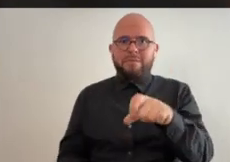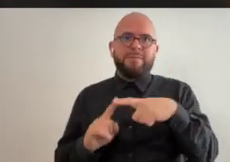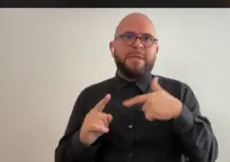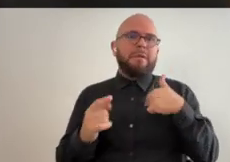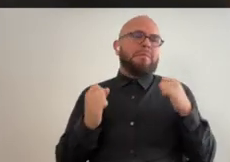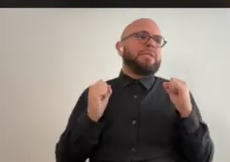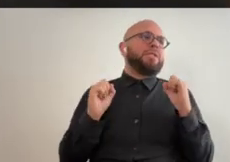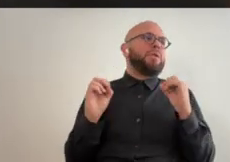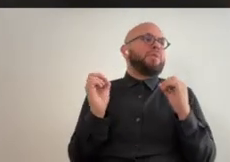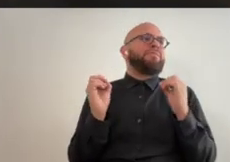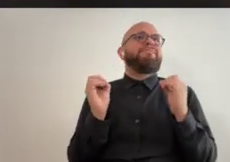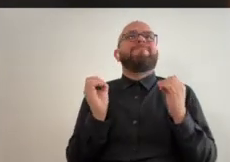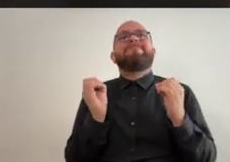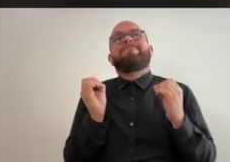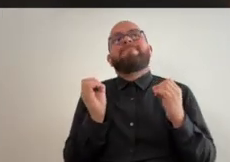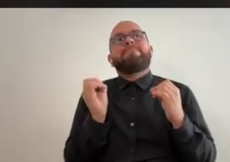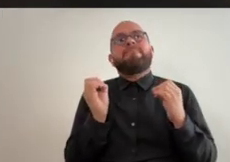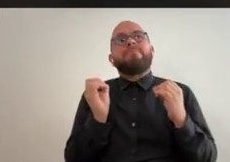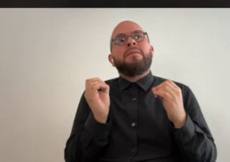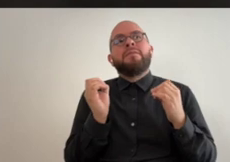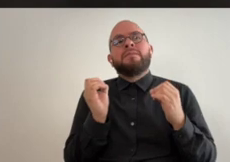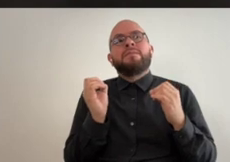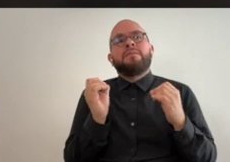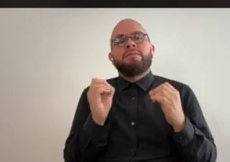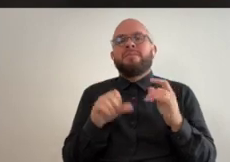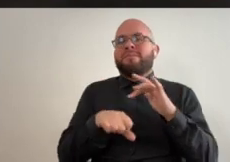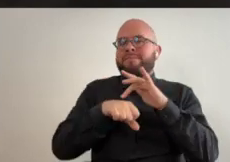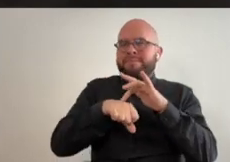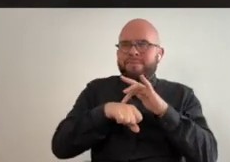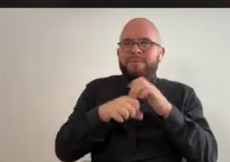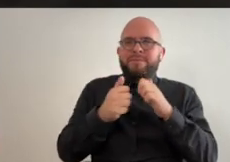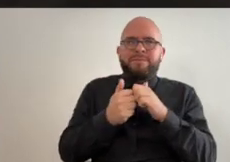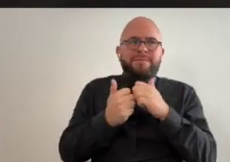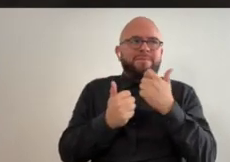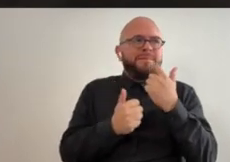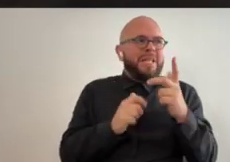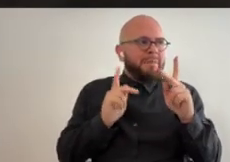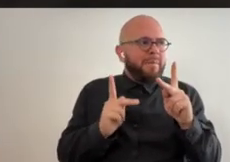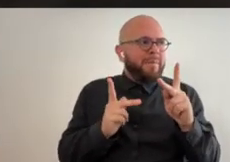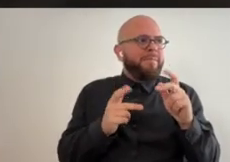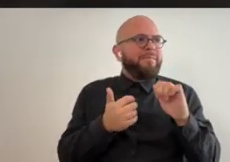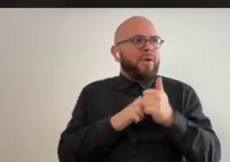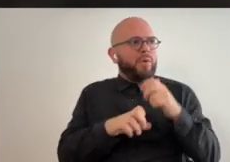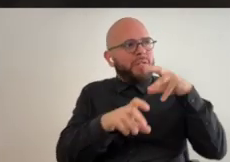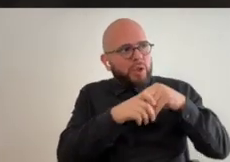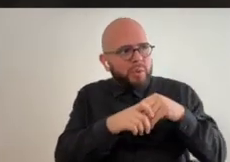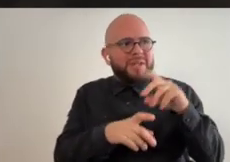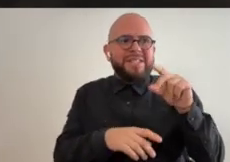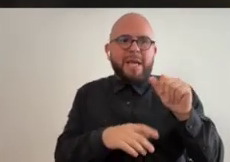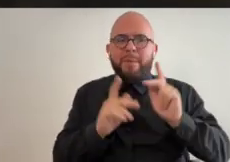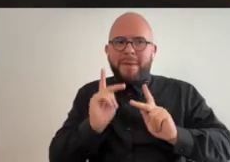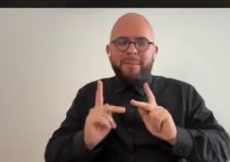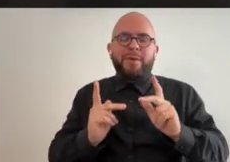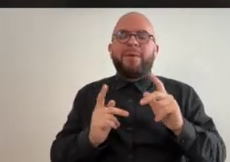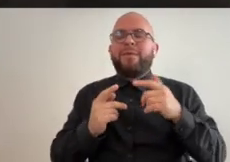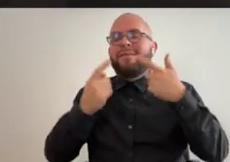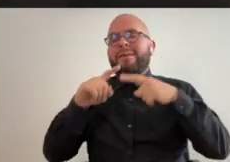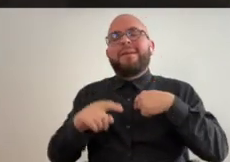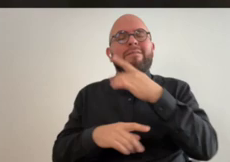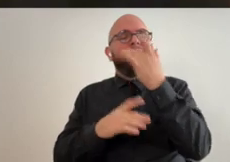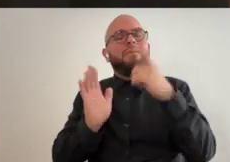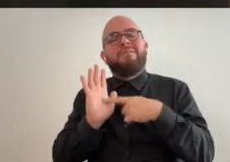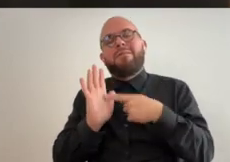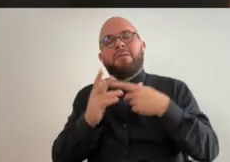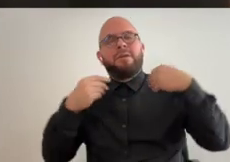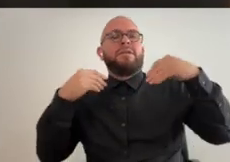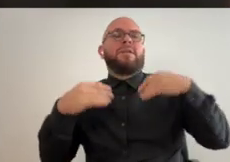obsessed with like pointing out to people how they need to include disabled people that i always forget to